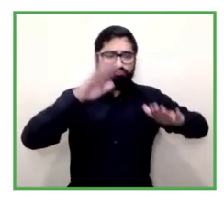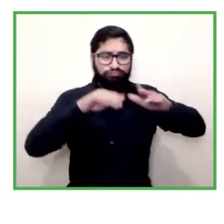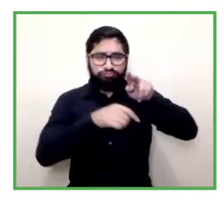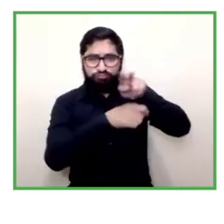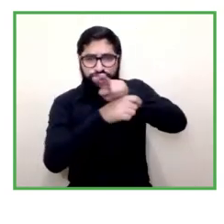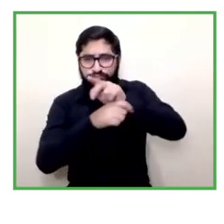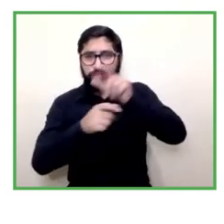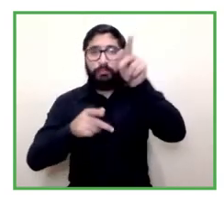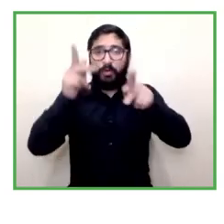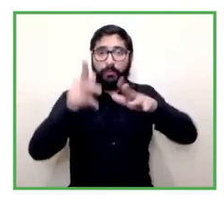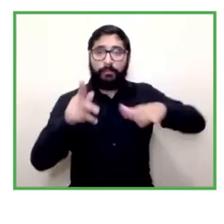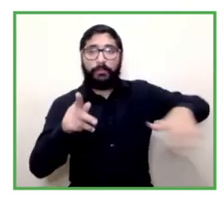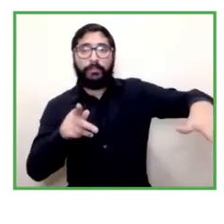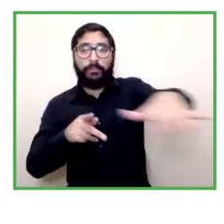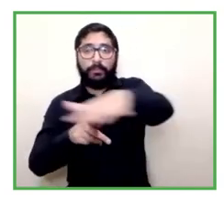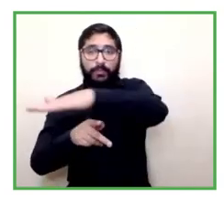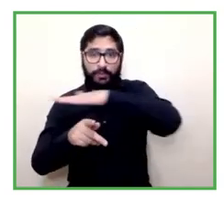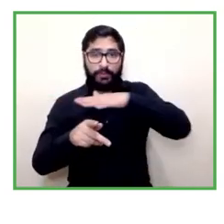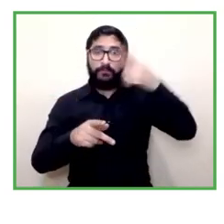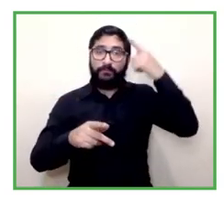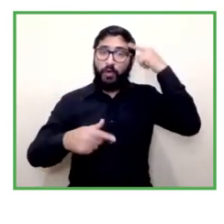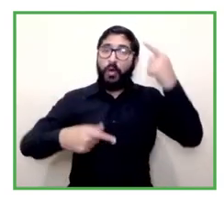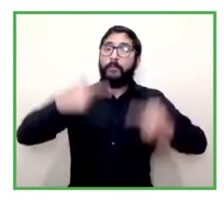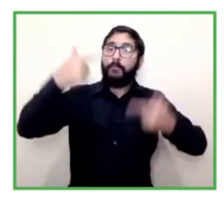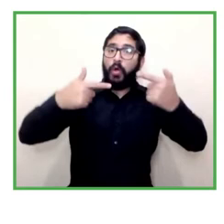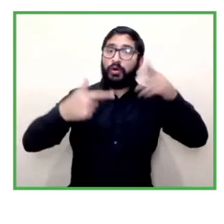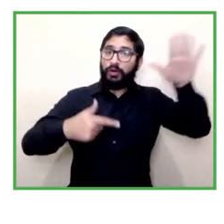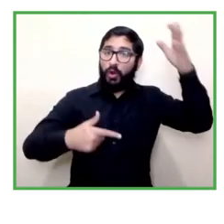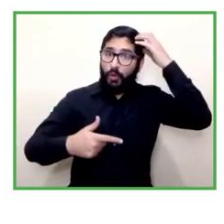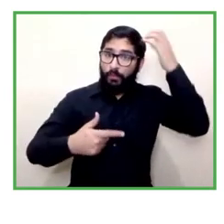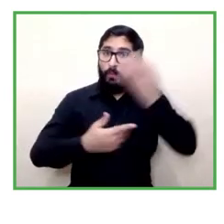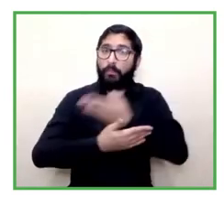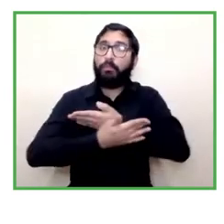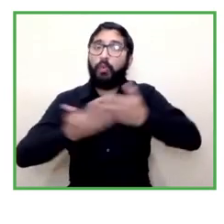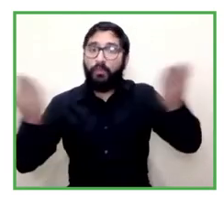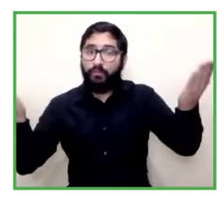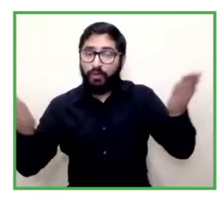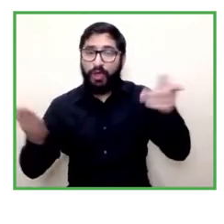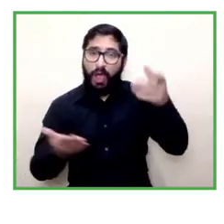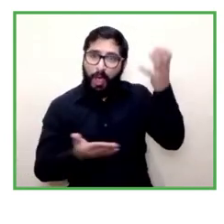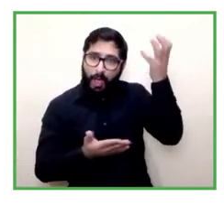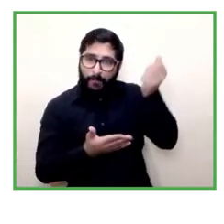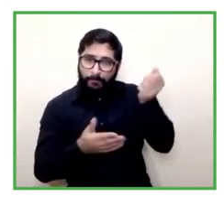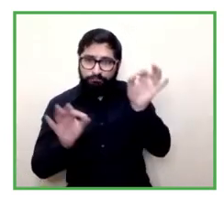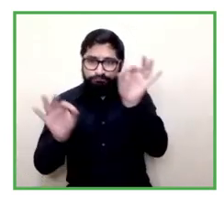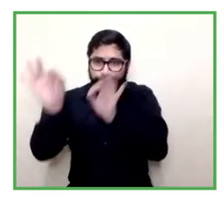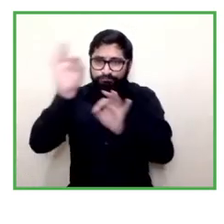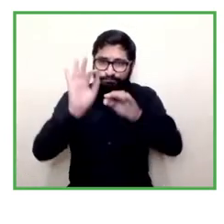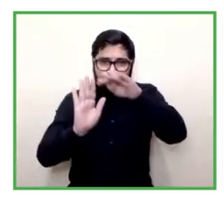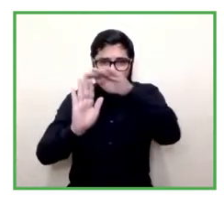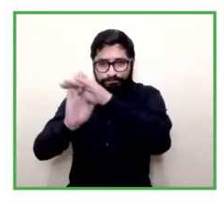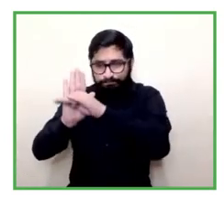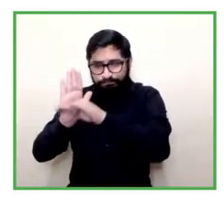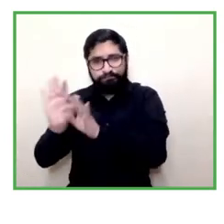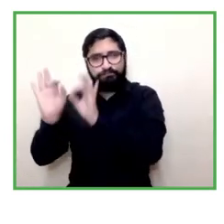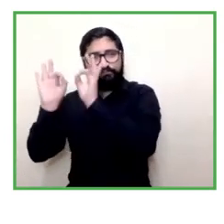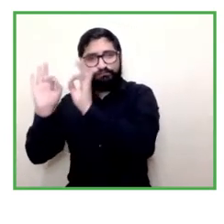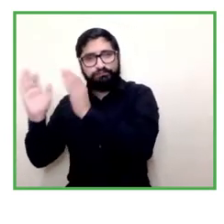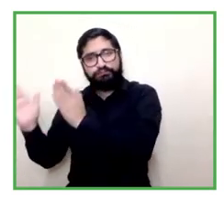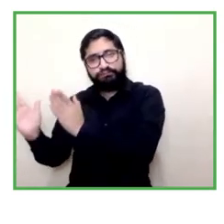where the social sphere is unprotected they have no social protection